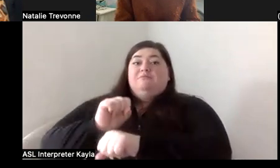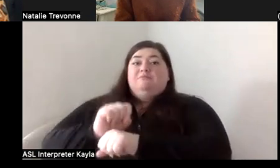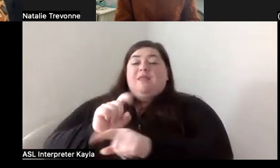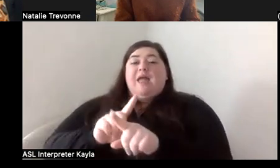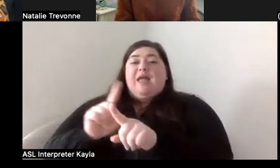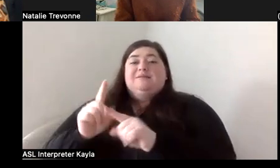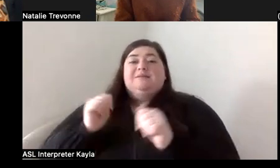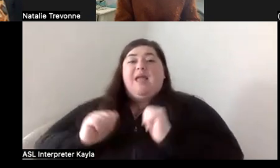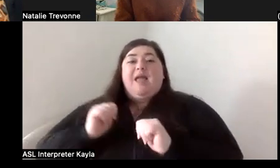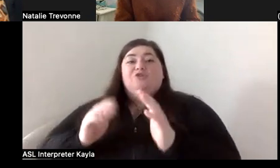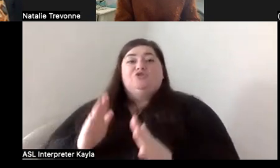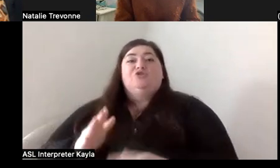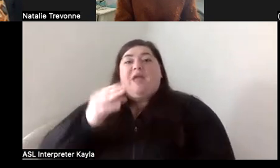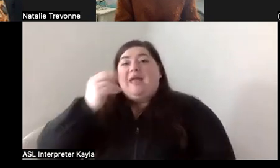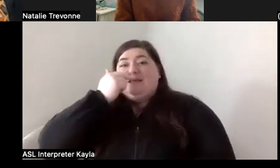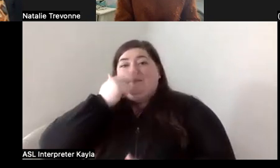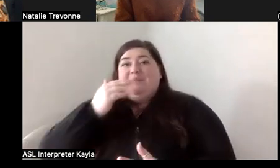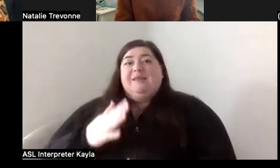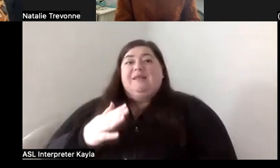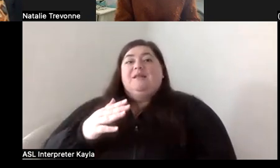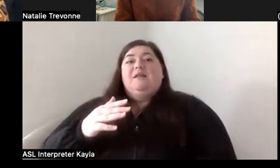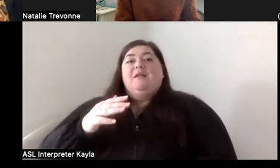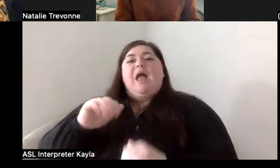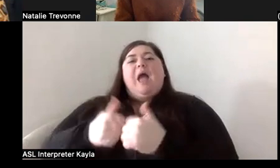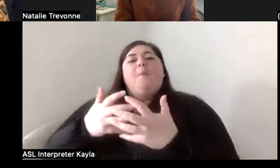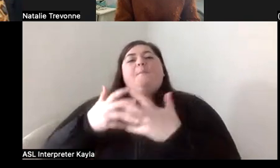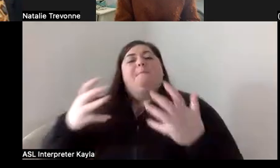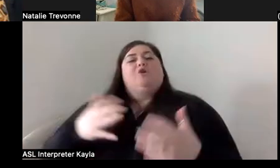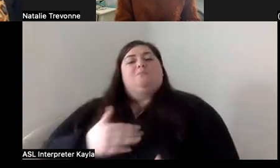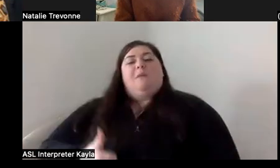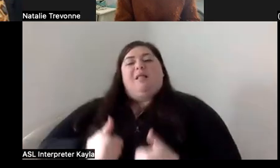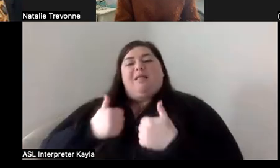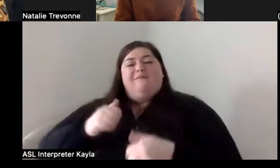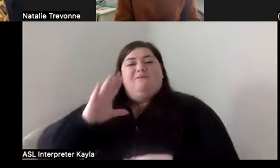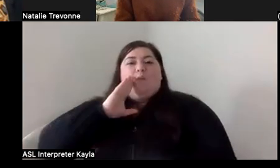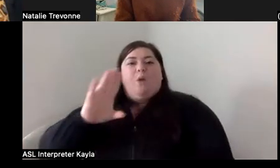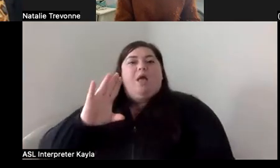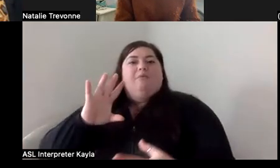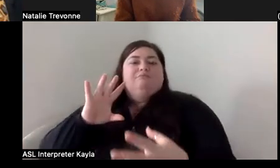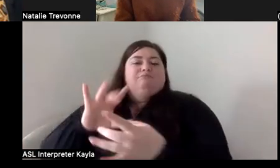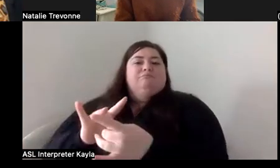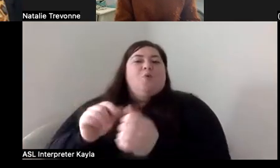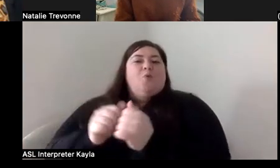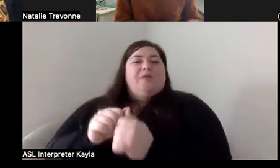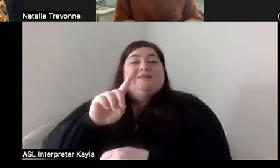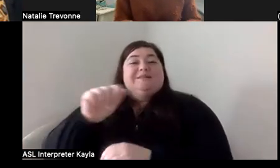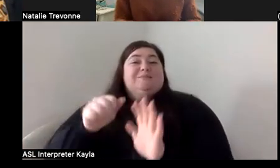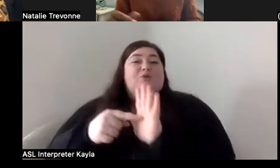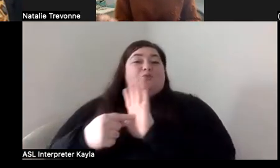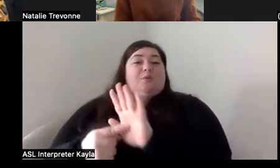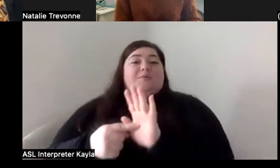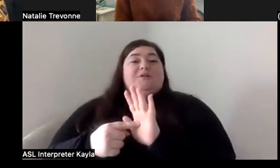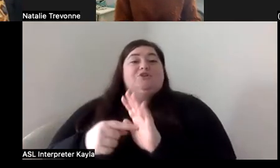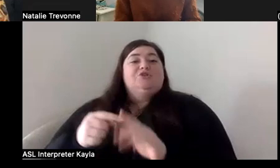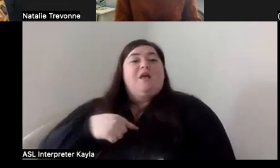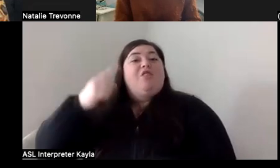of my life would be dedicated to disability representation. And honestly, when I started the film challenge 10 years ago, I was like, this will be a